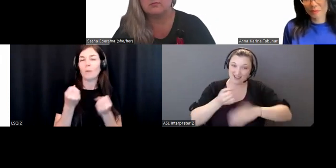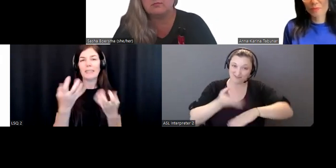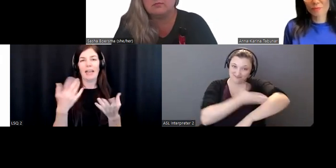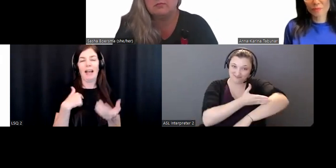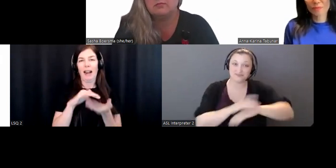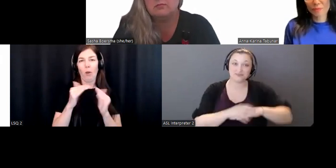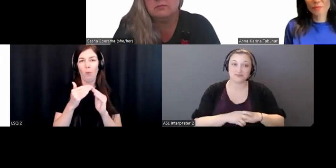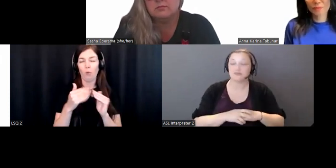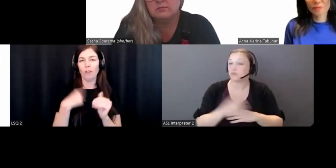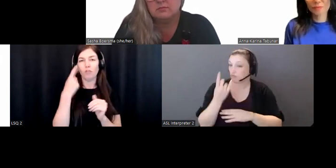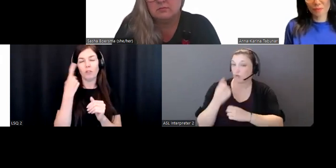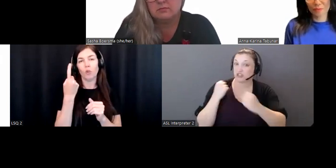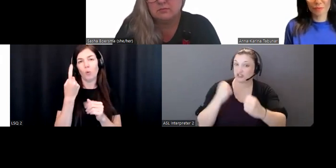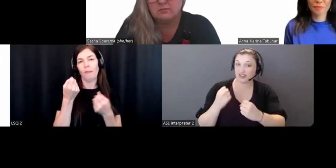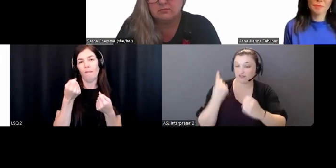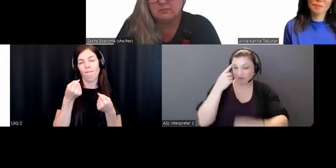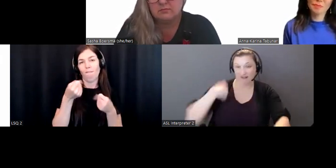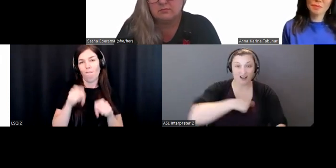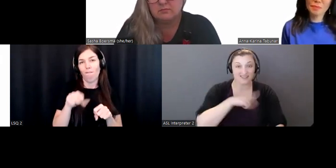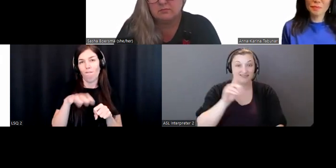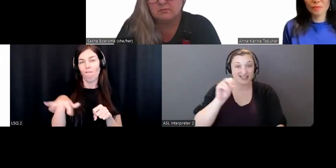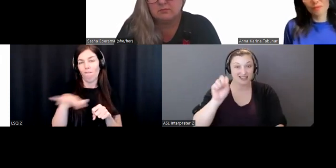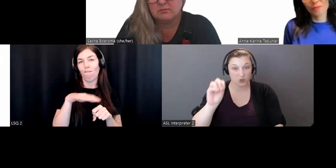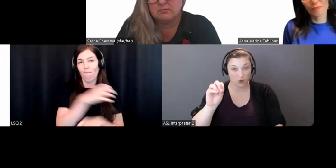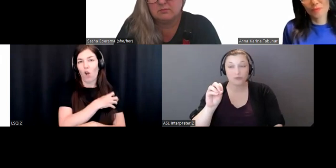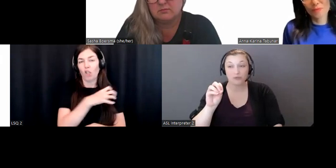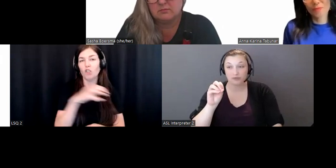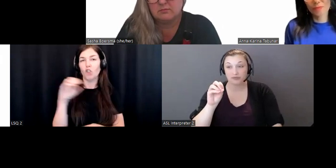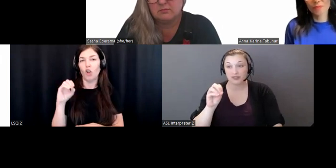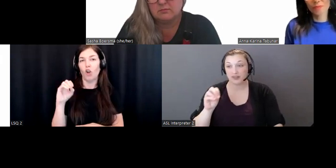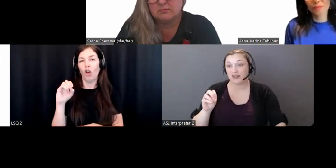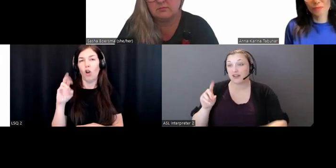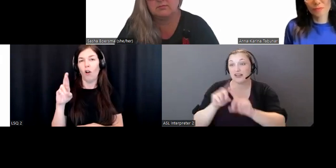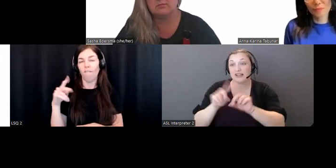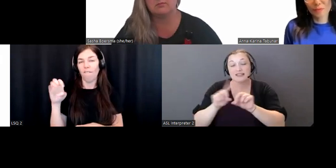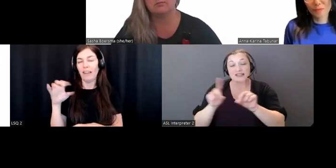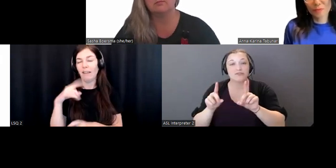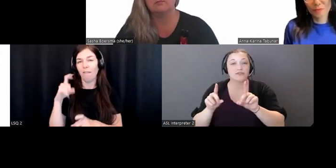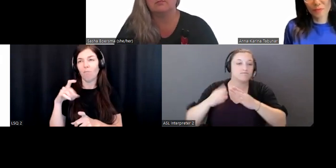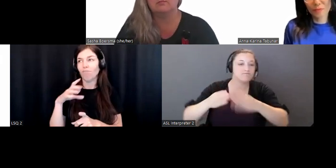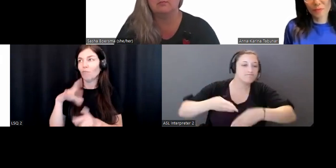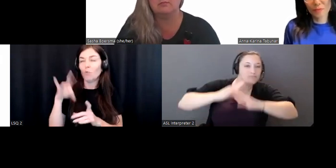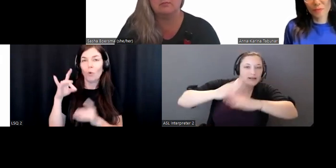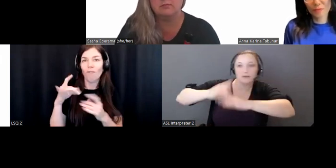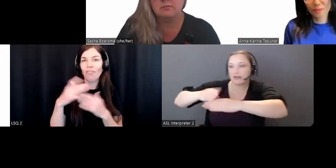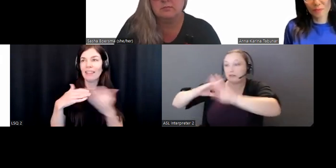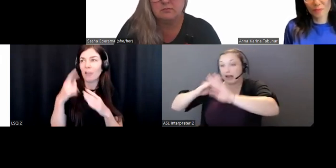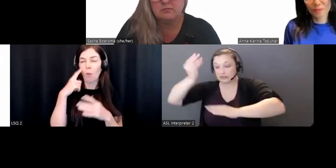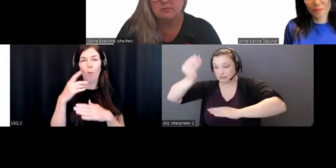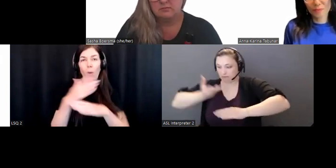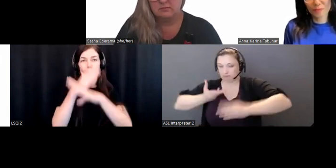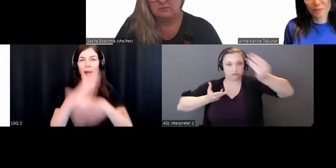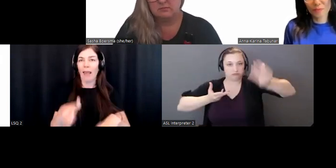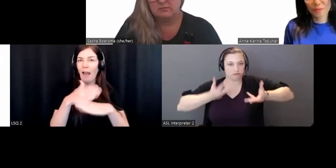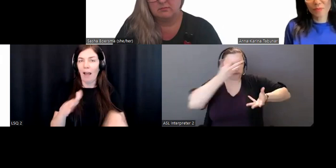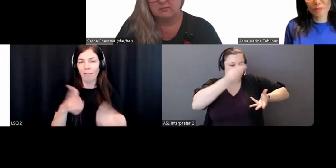is finding a place for people to bring these barriers that they're experiencing for us to show